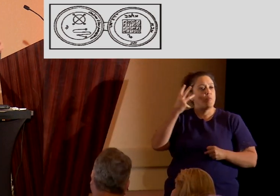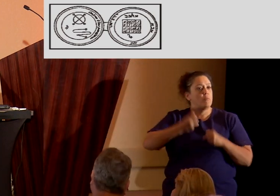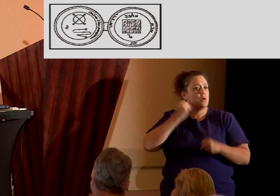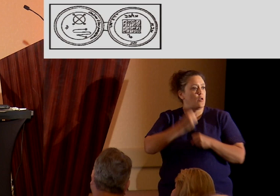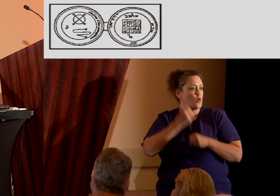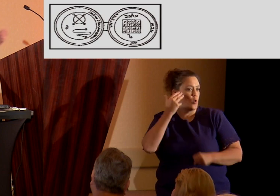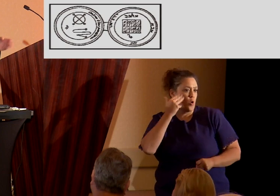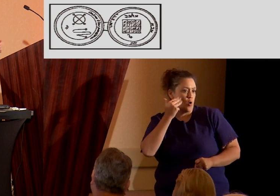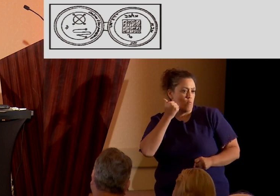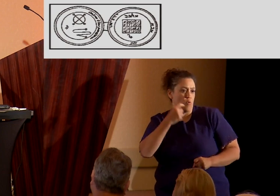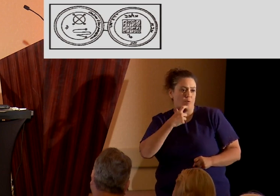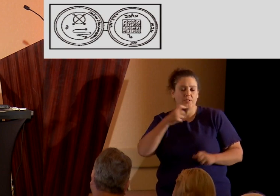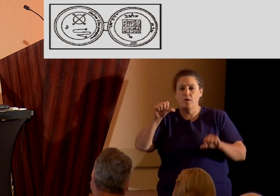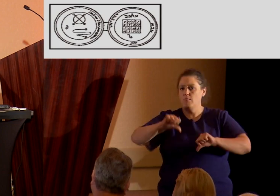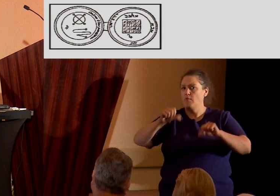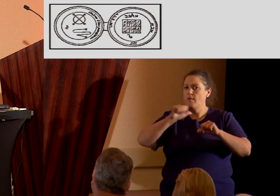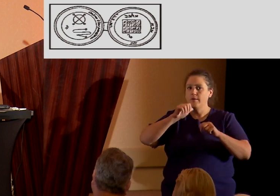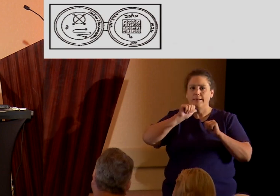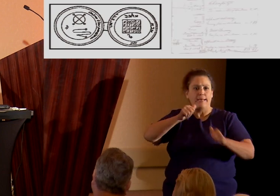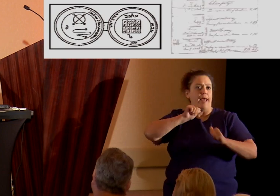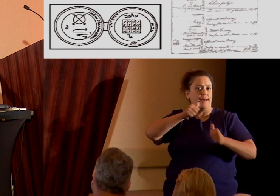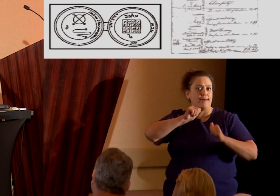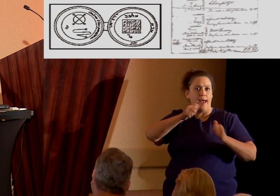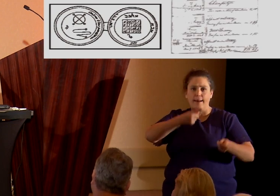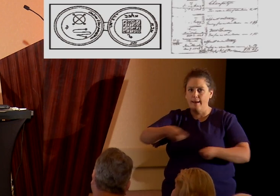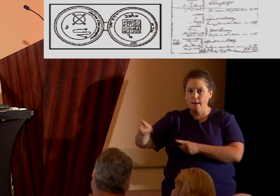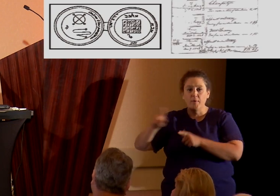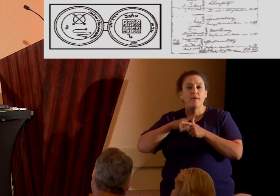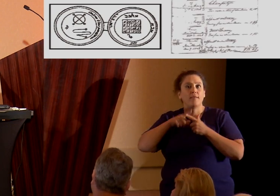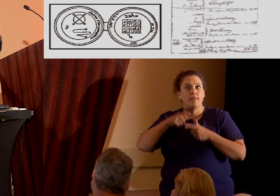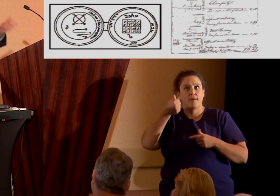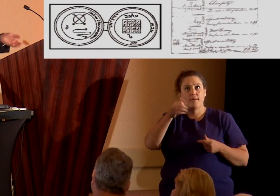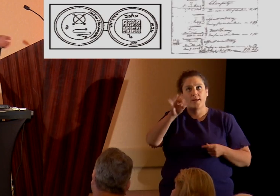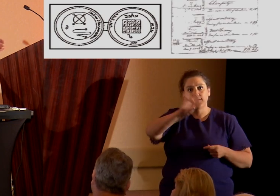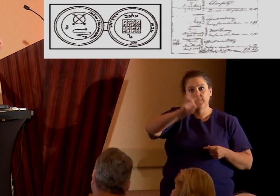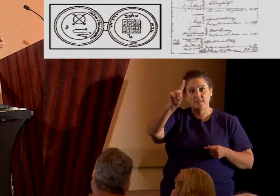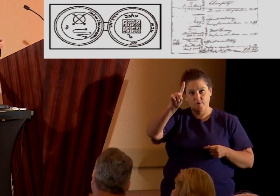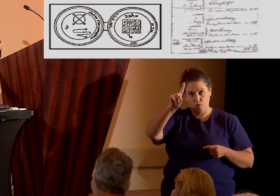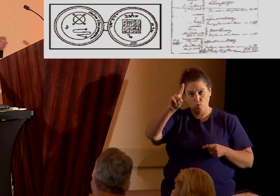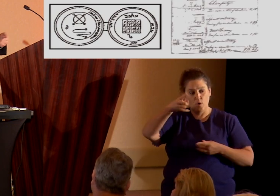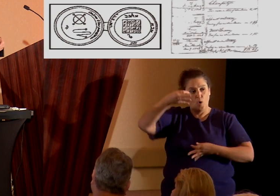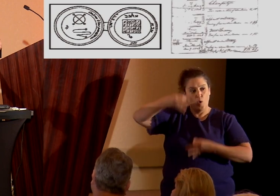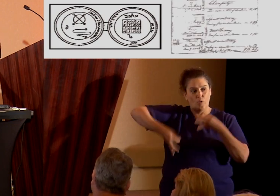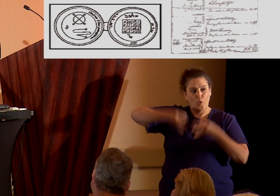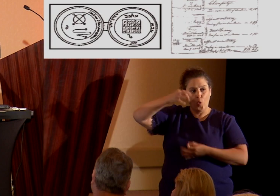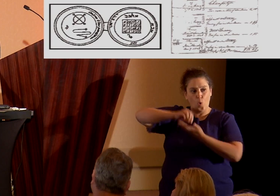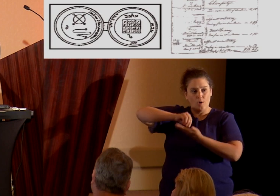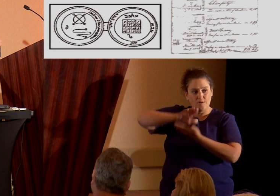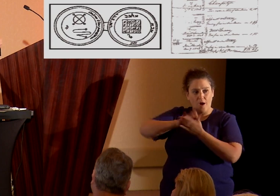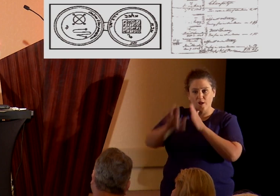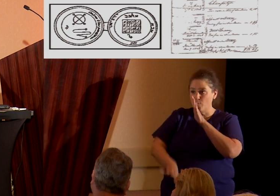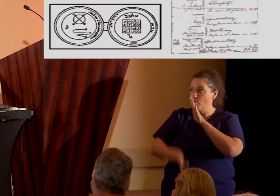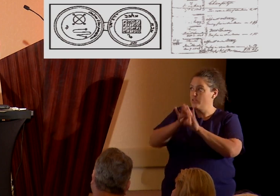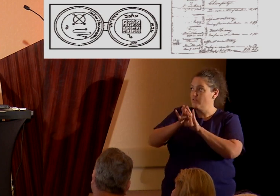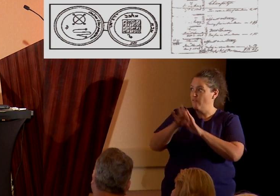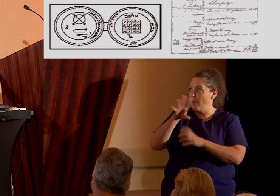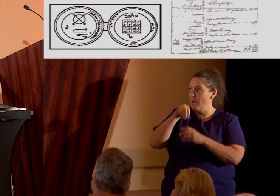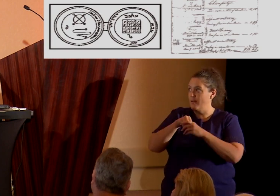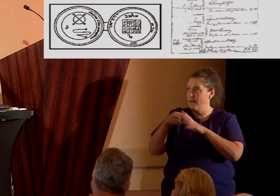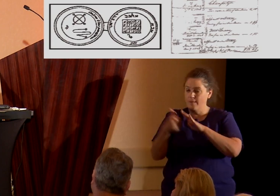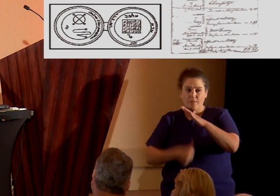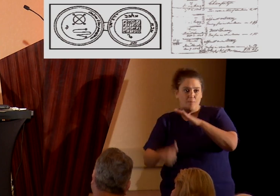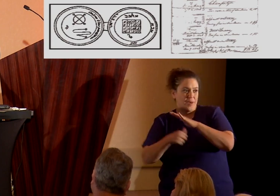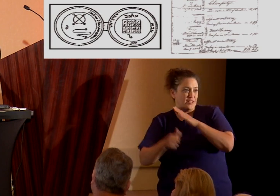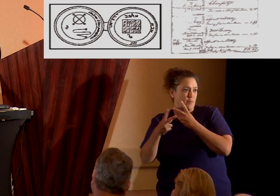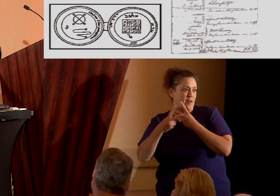denied the existence of any of this happened. And then, lo and behold, in 1971, the court document was discovered in the basement of the County Jail in Norwich, New